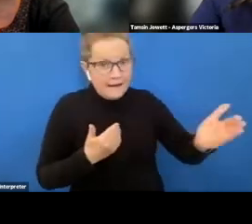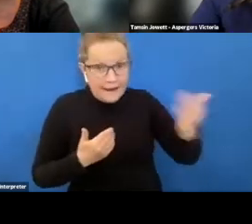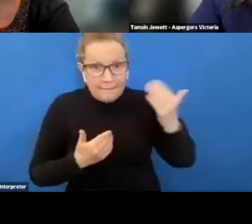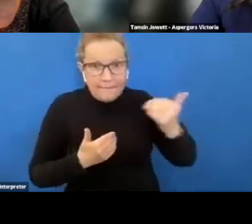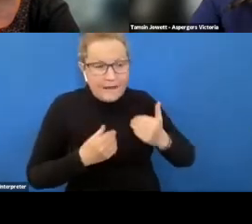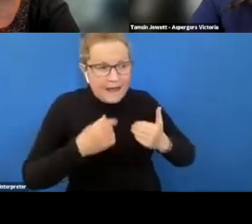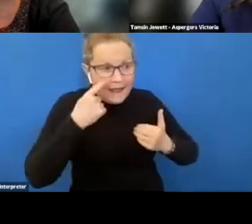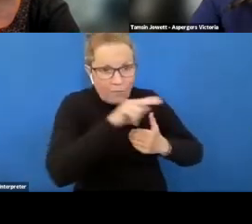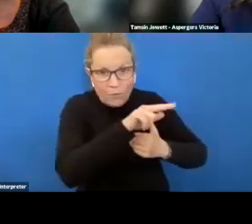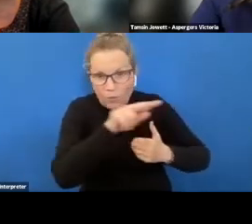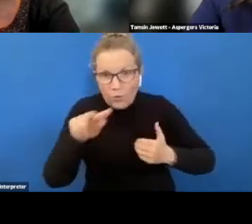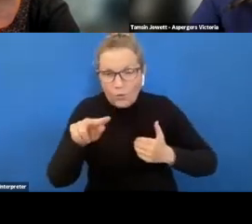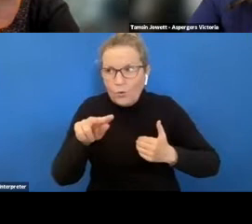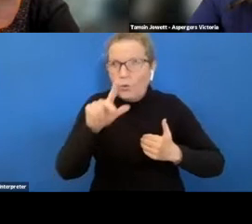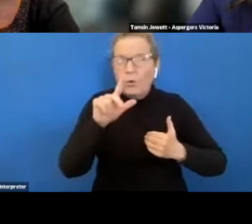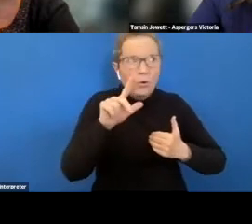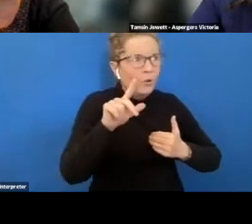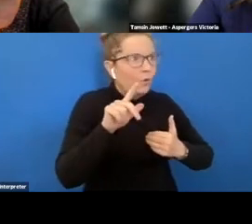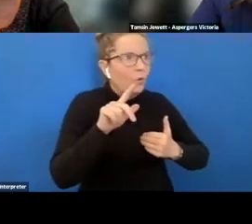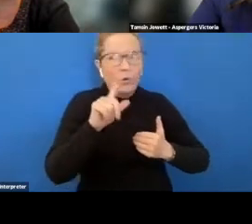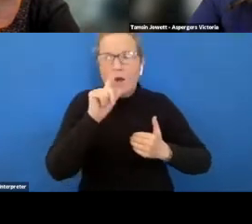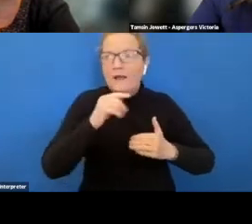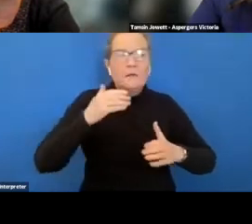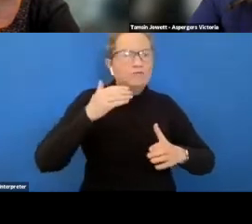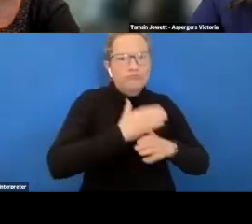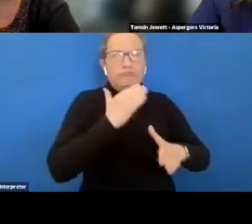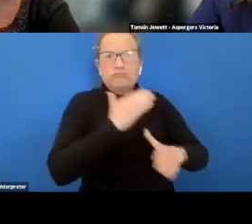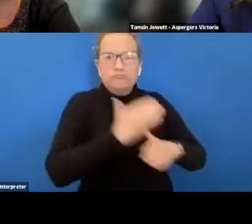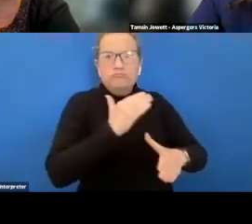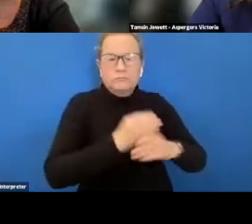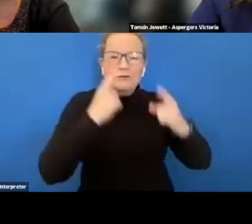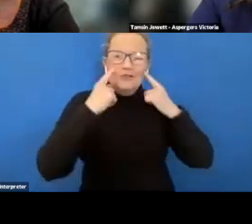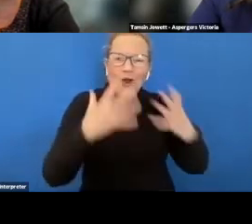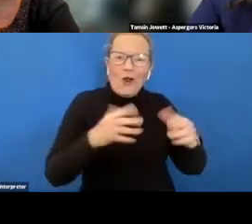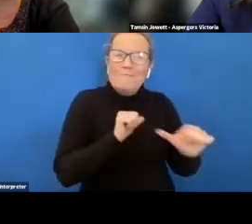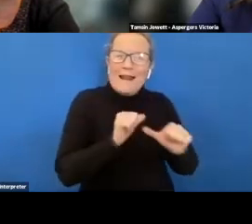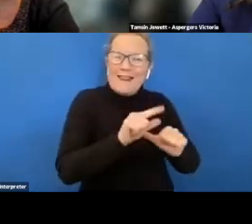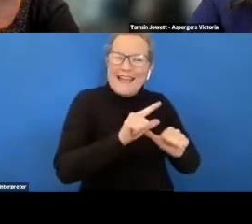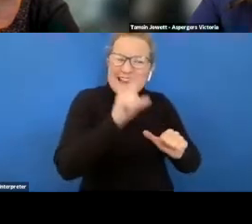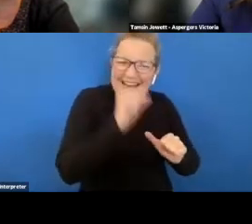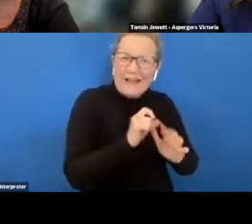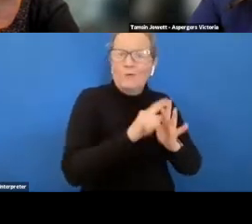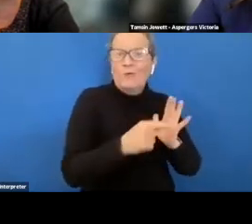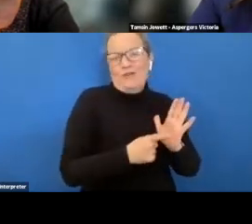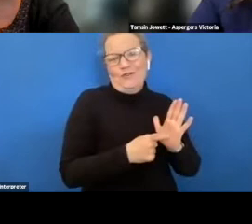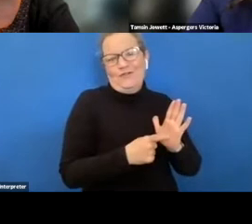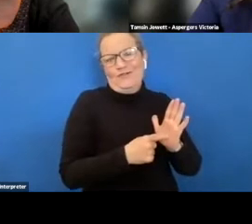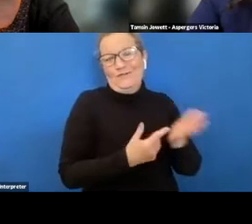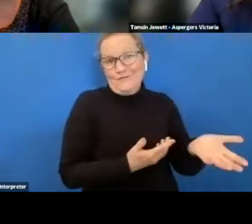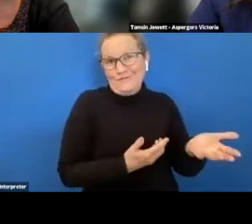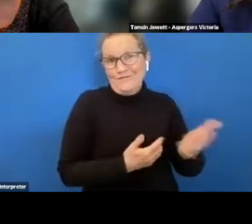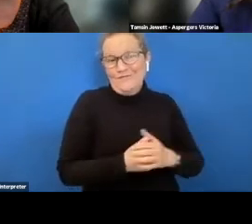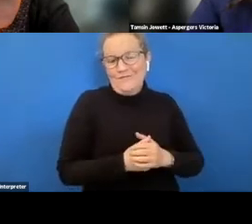the workplace um gives a much better indication um than um at how good they are at the job um rather than just